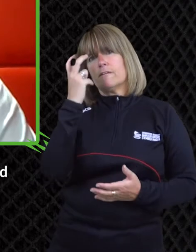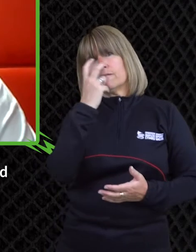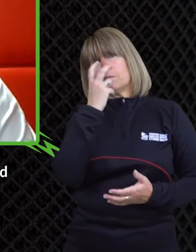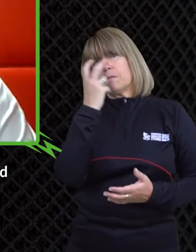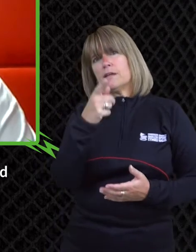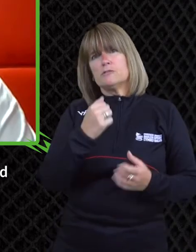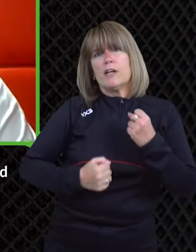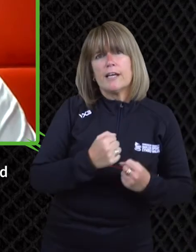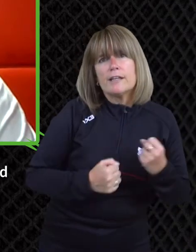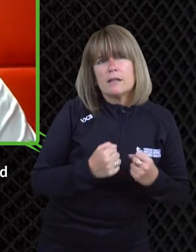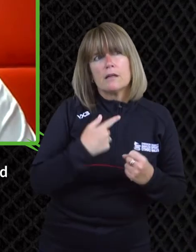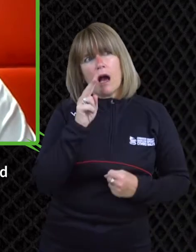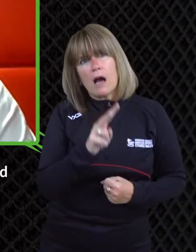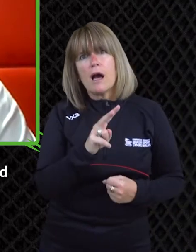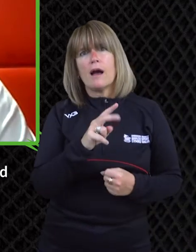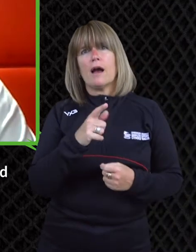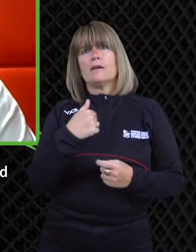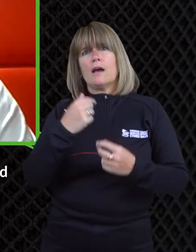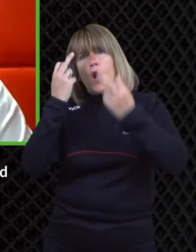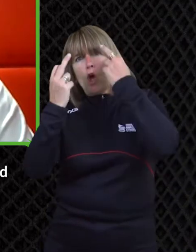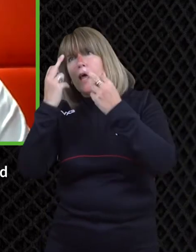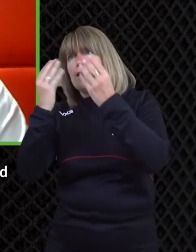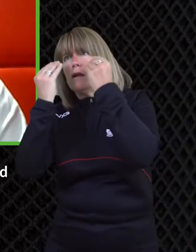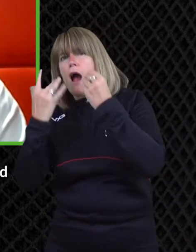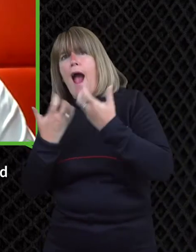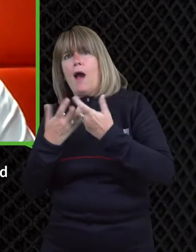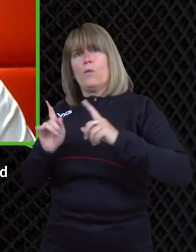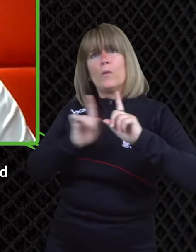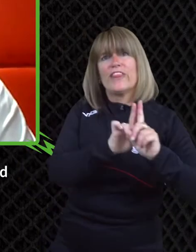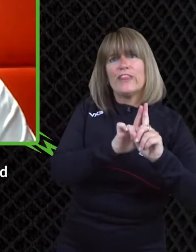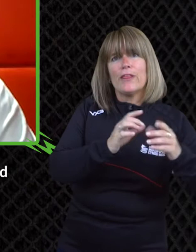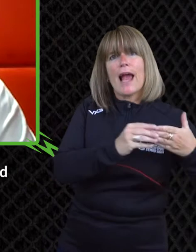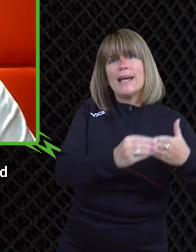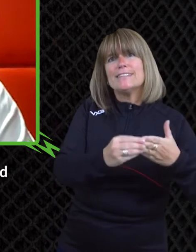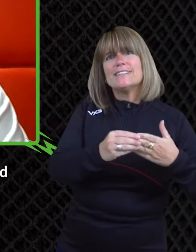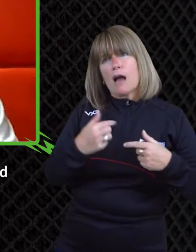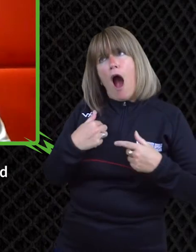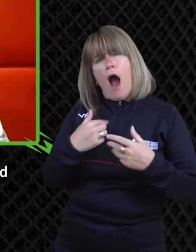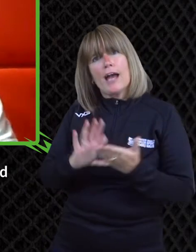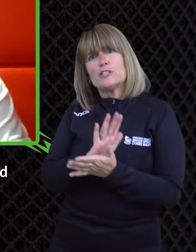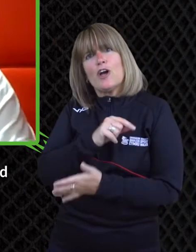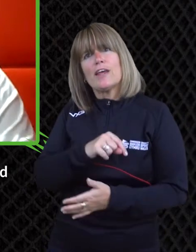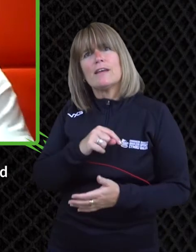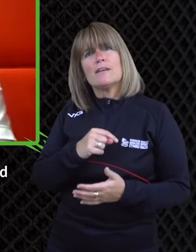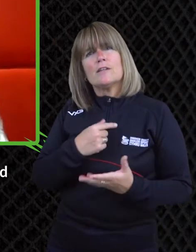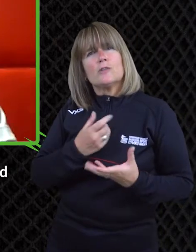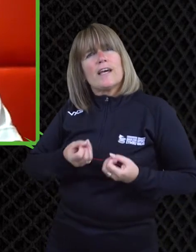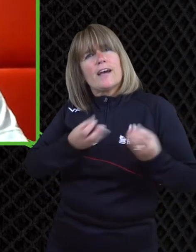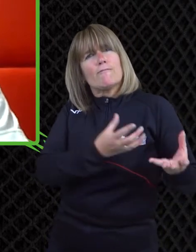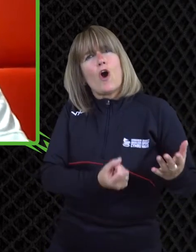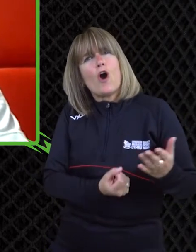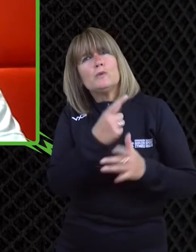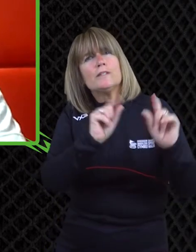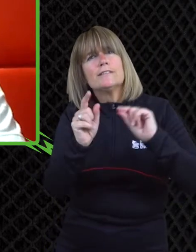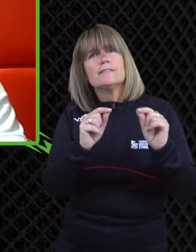um in in a way we didn't think was possible through you know various sports um and doing it in his own way and i